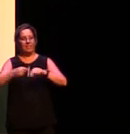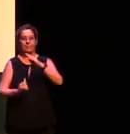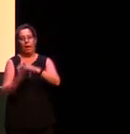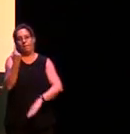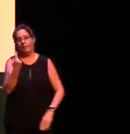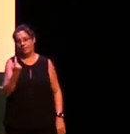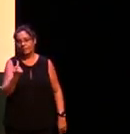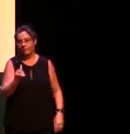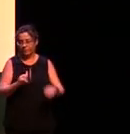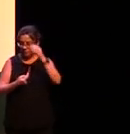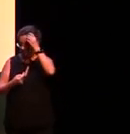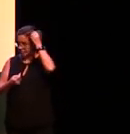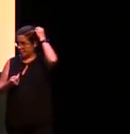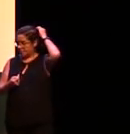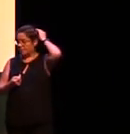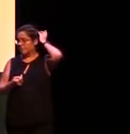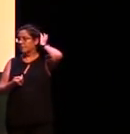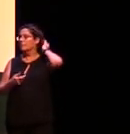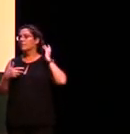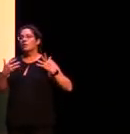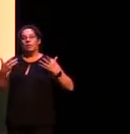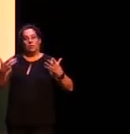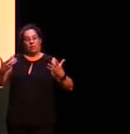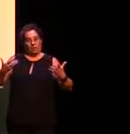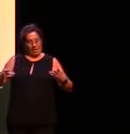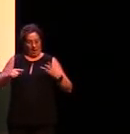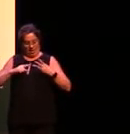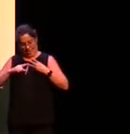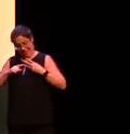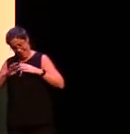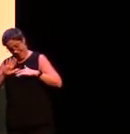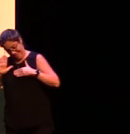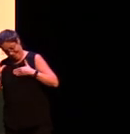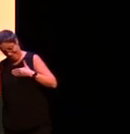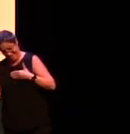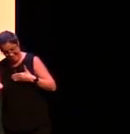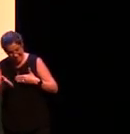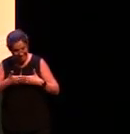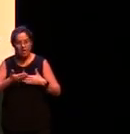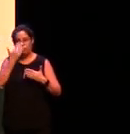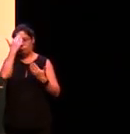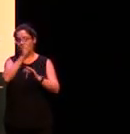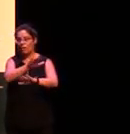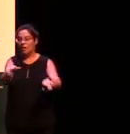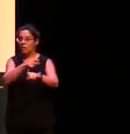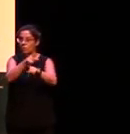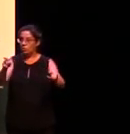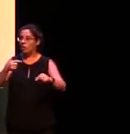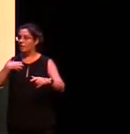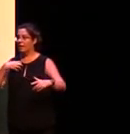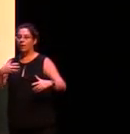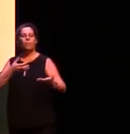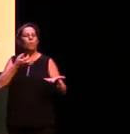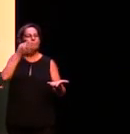applications this year. So now just concluding the evening, I'd like to remind you there are still more